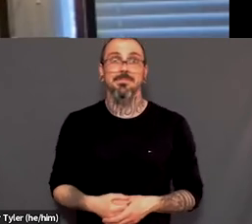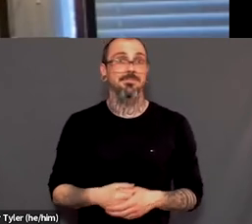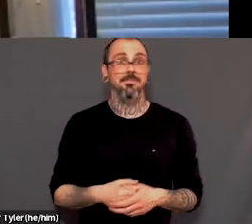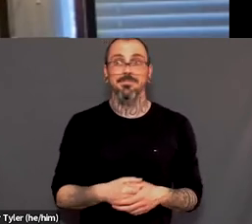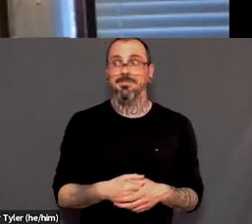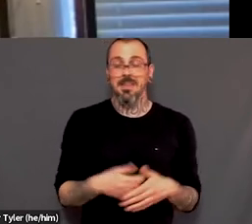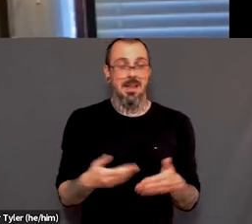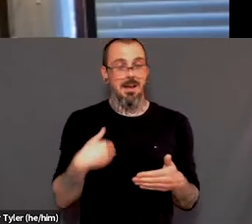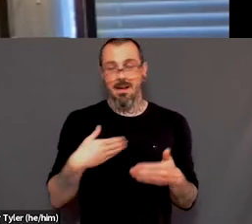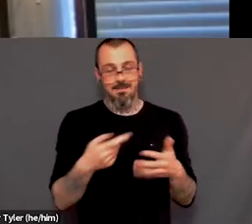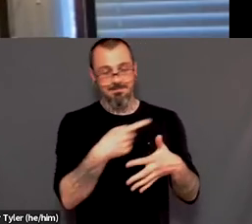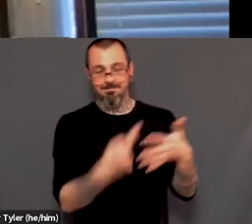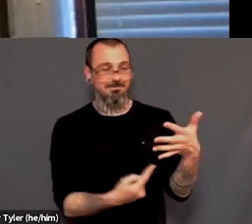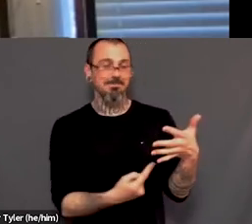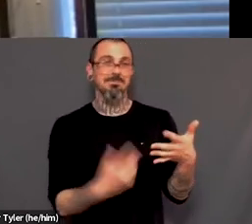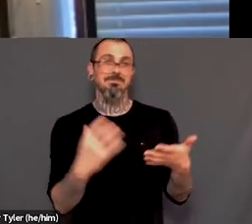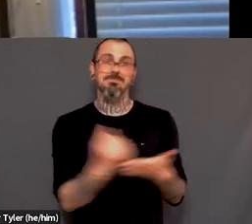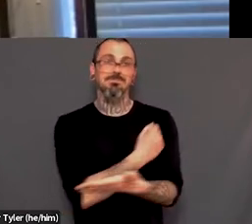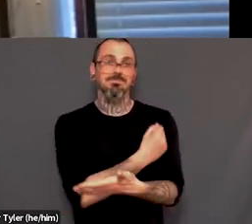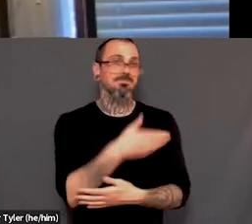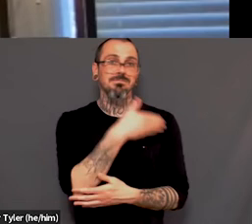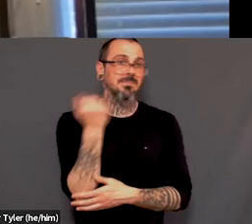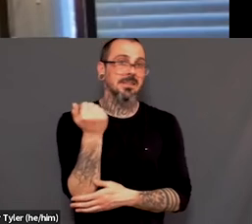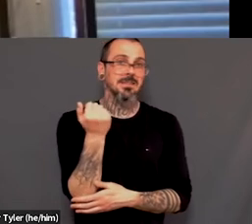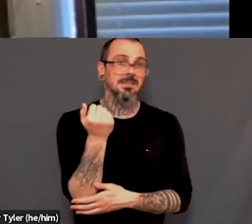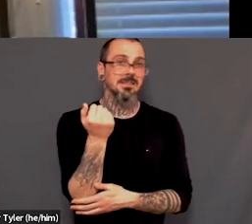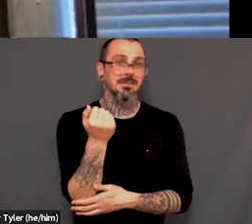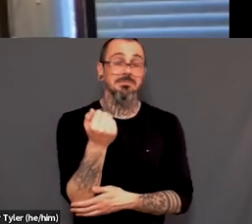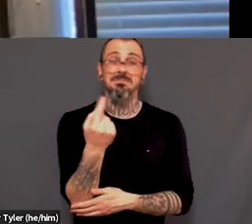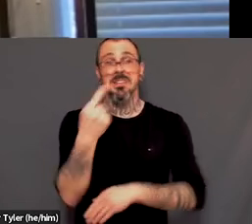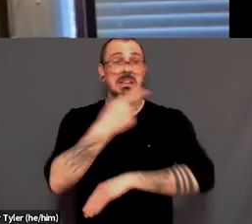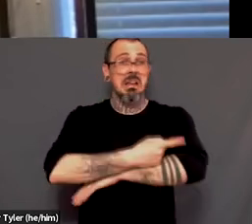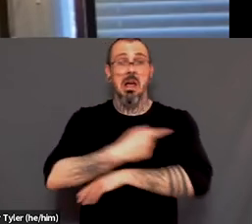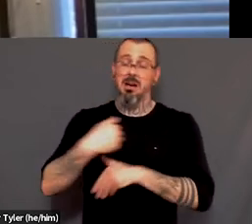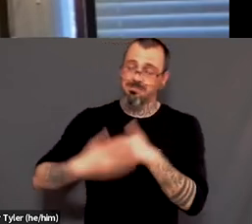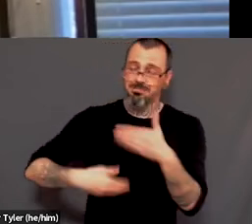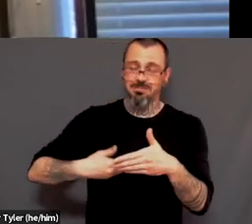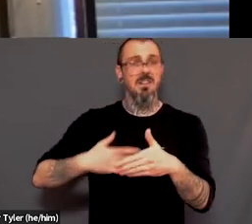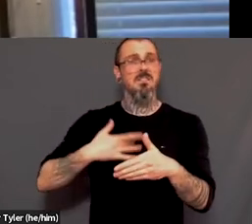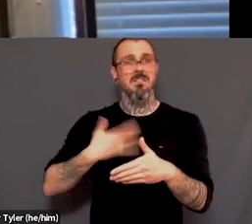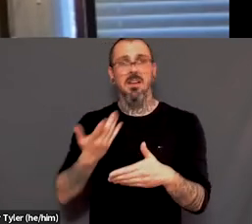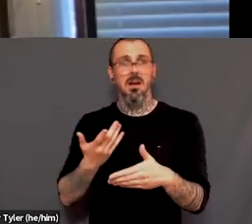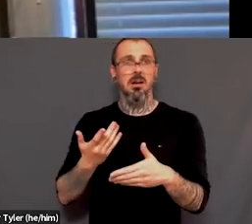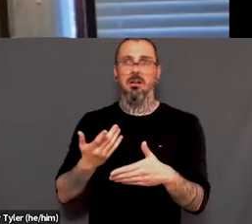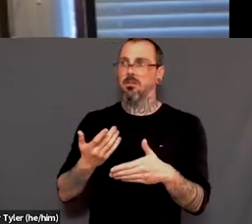and whatever you can manage that day, not pushing yourself or, um,